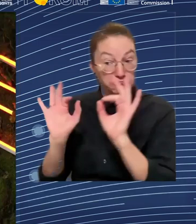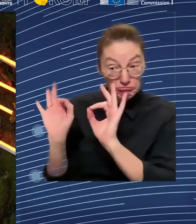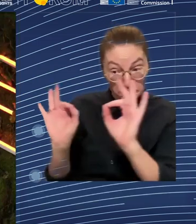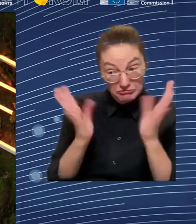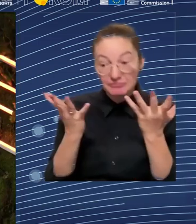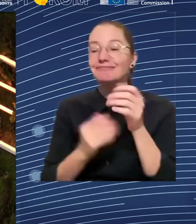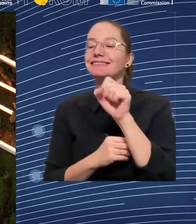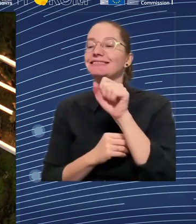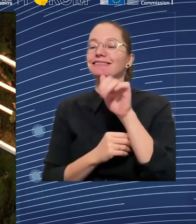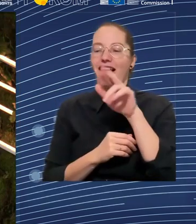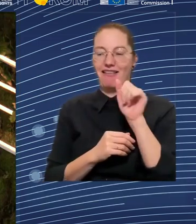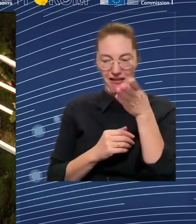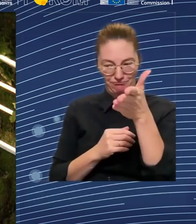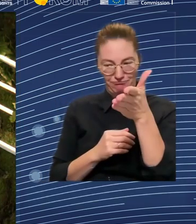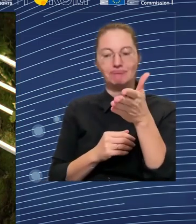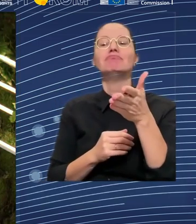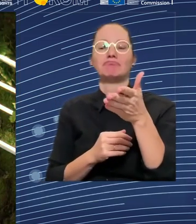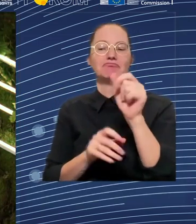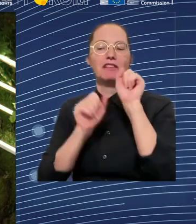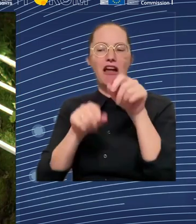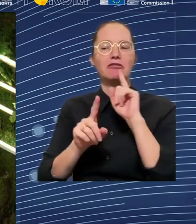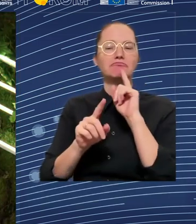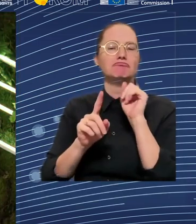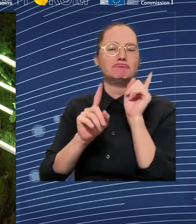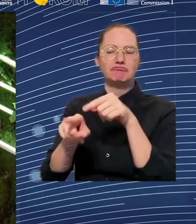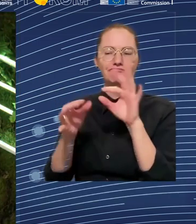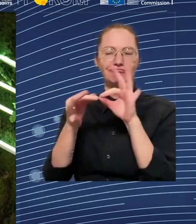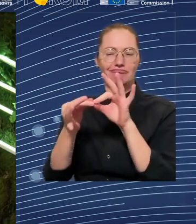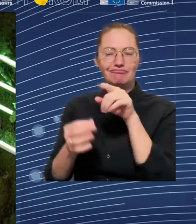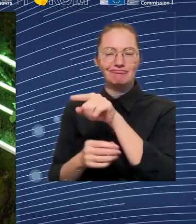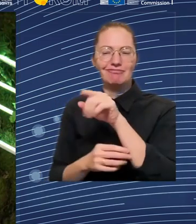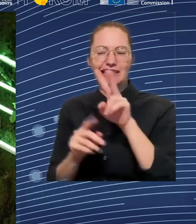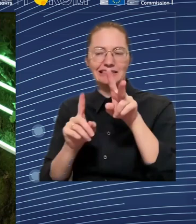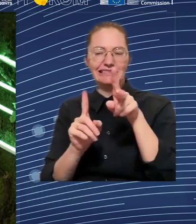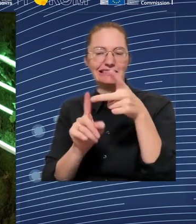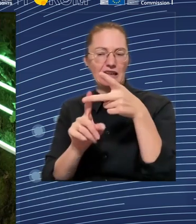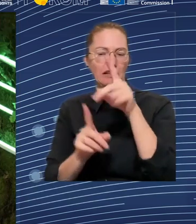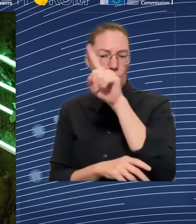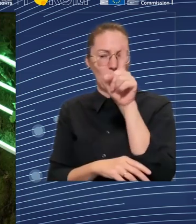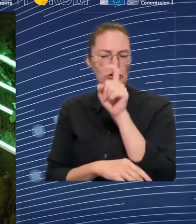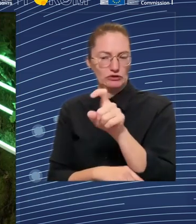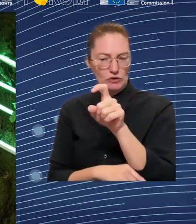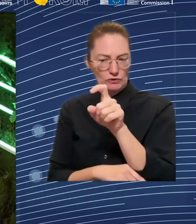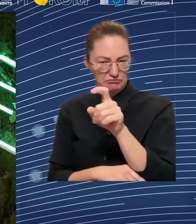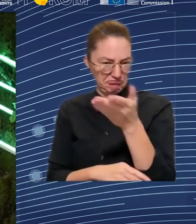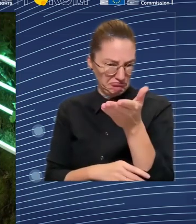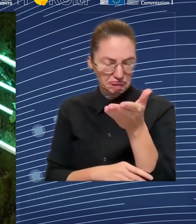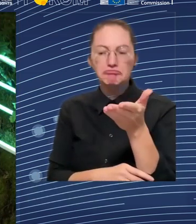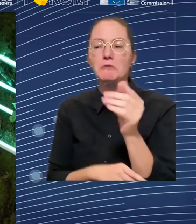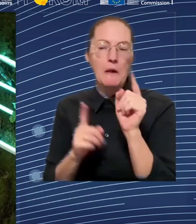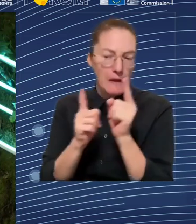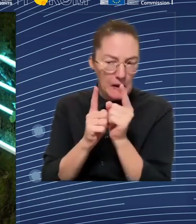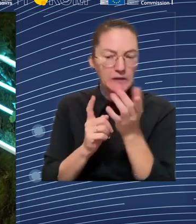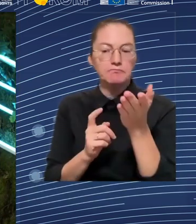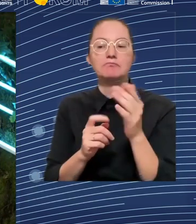as well. Sarah. The report shows also that persistent shortages can be addressed